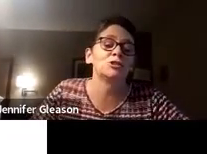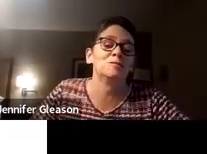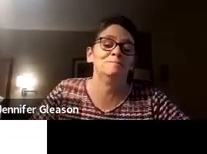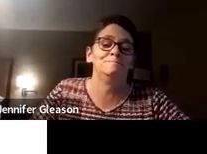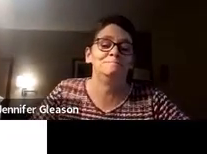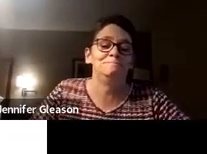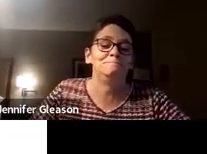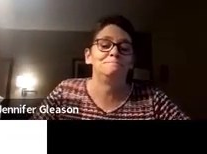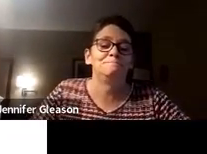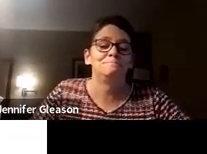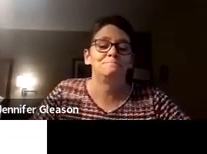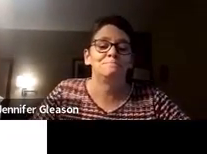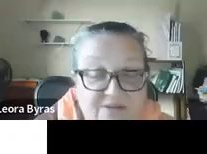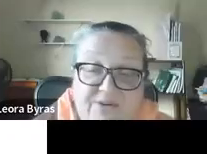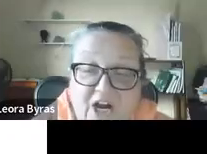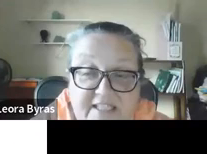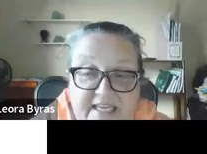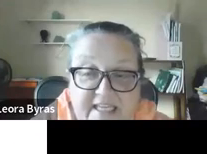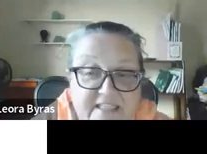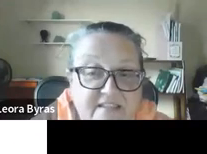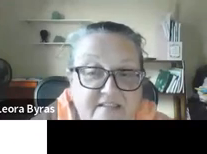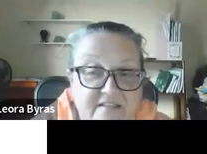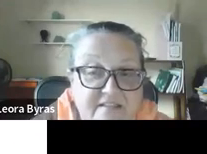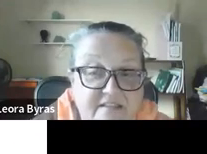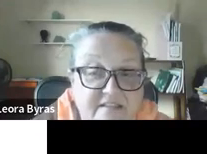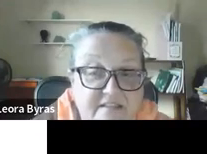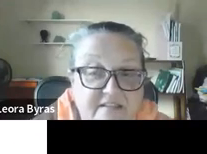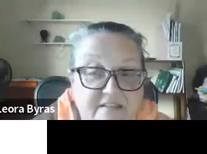special ed teacher. Thank you. Carly?